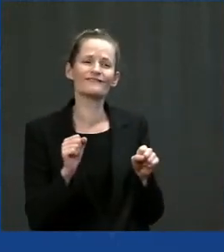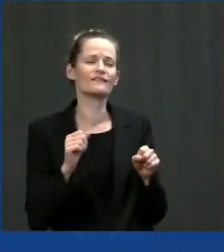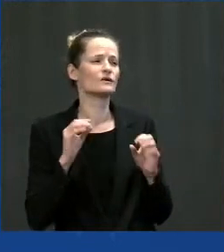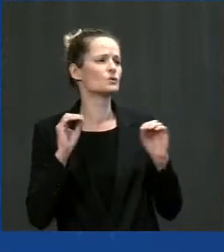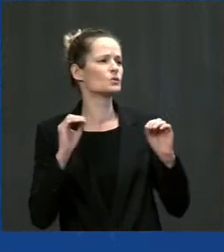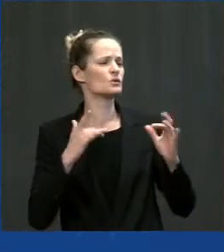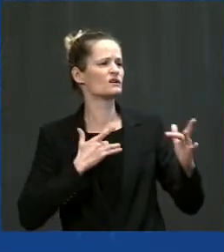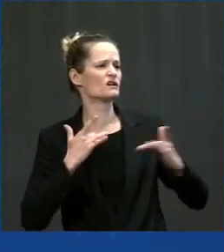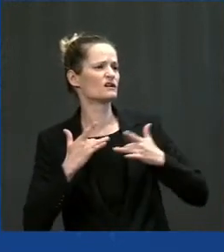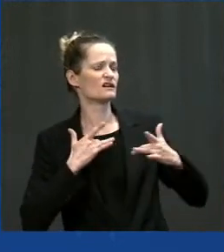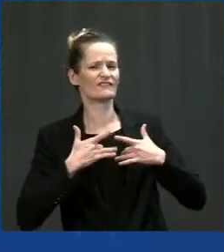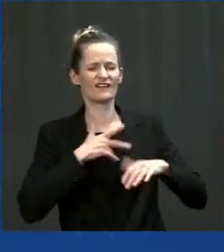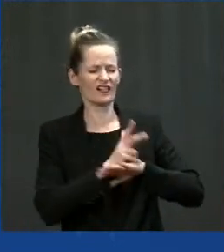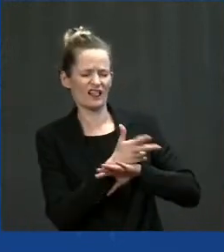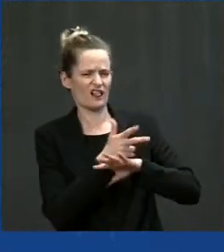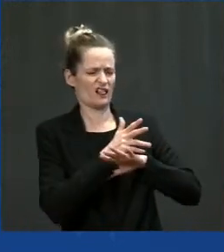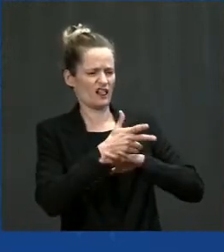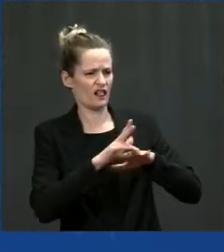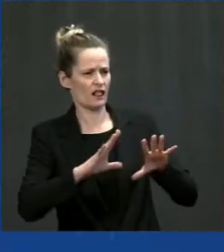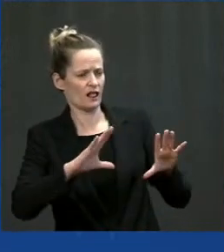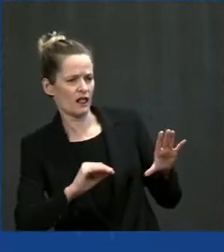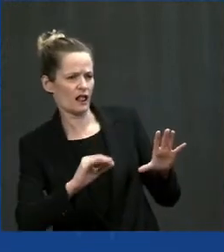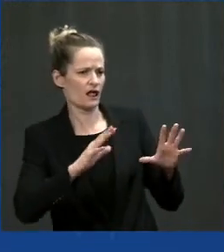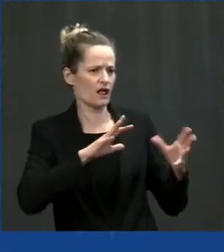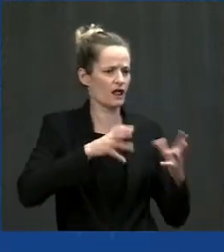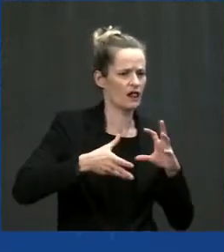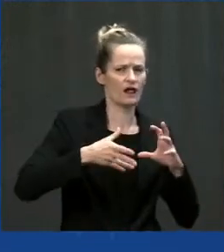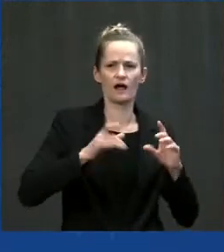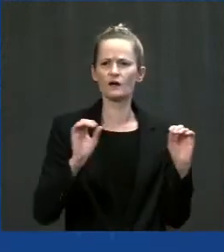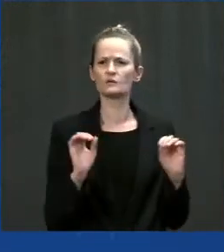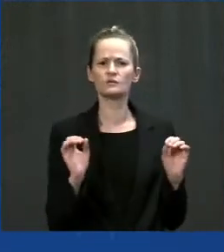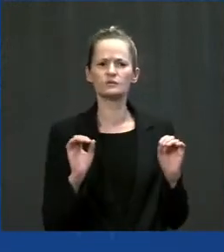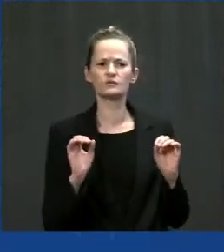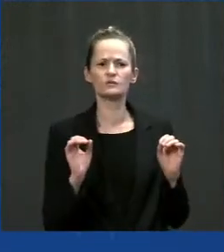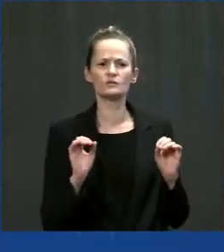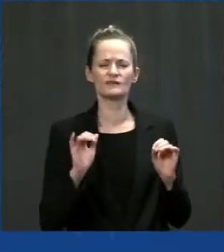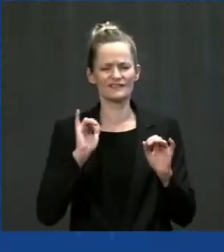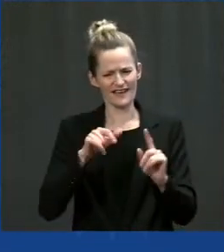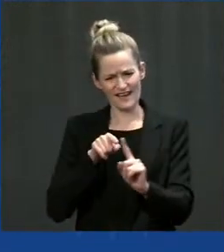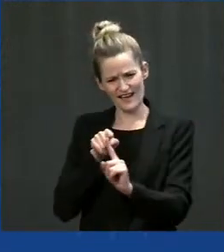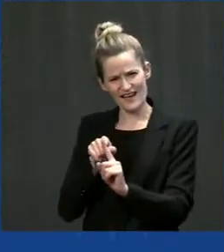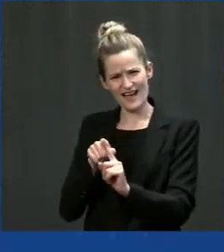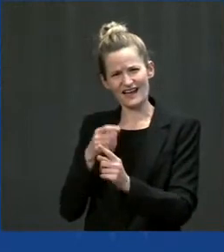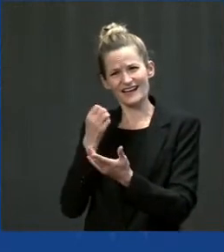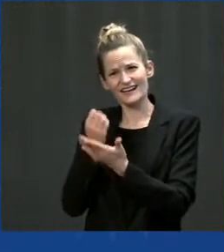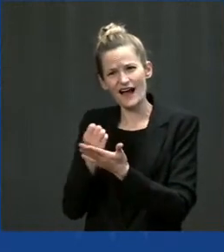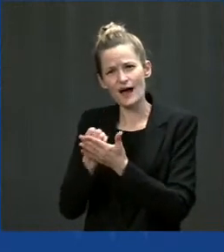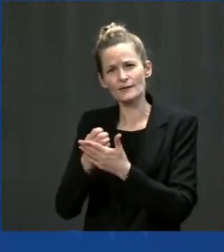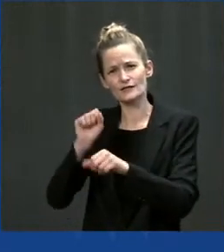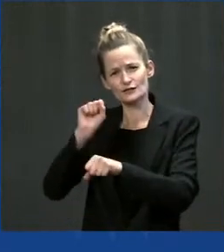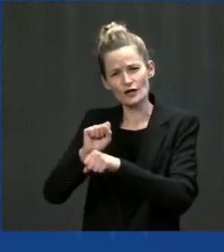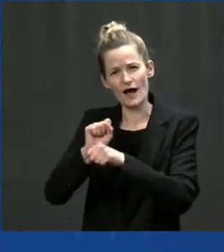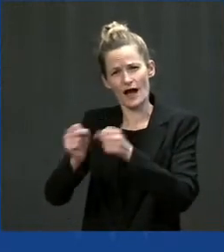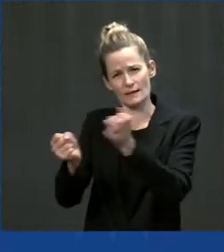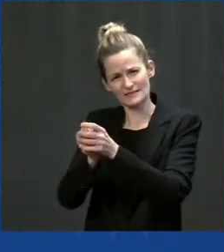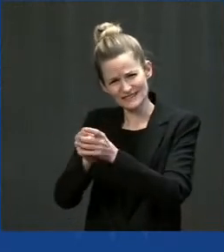jobs in the process. So the economic and job creating potential of this infrastructure and jobs act is huge. It's